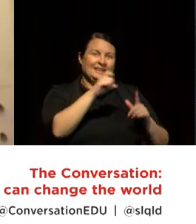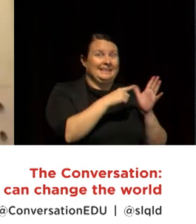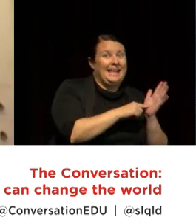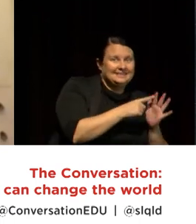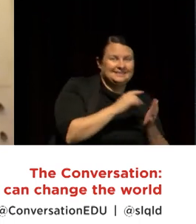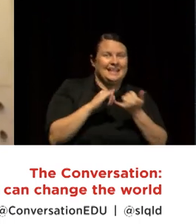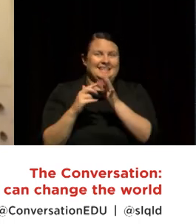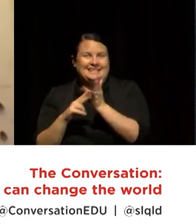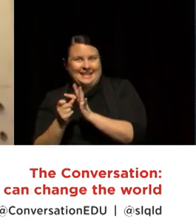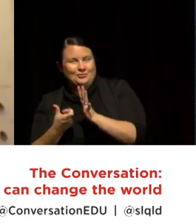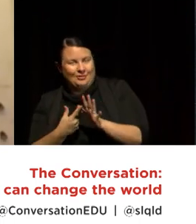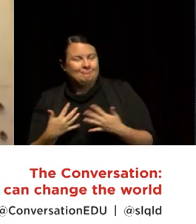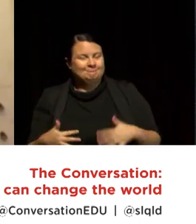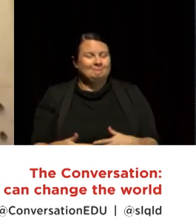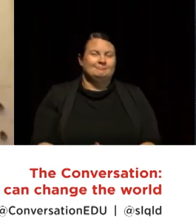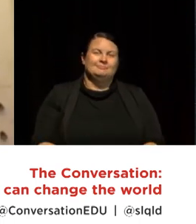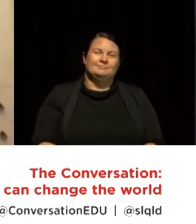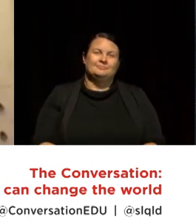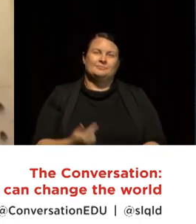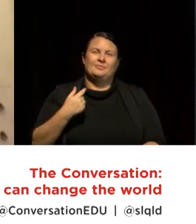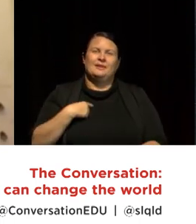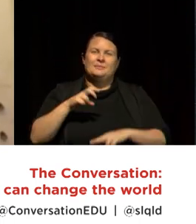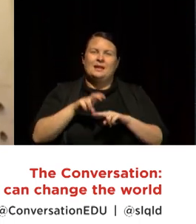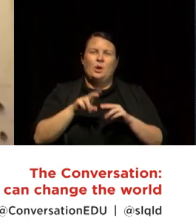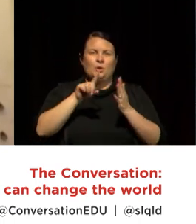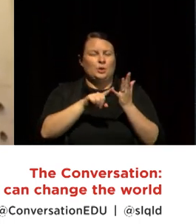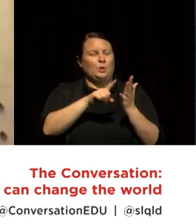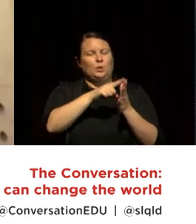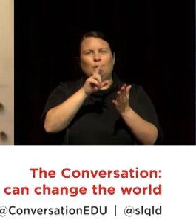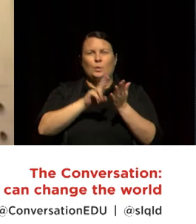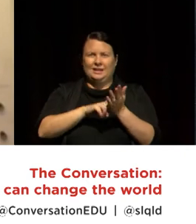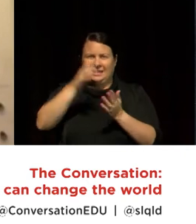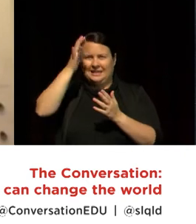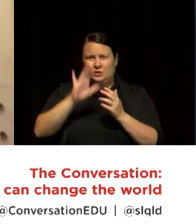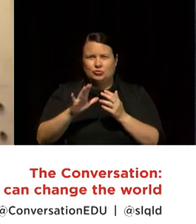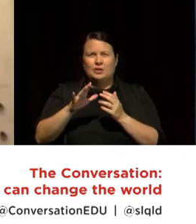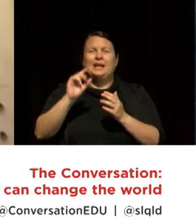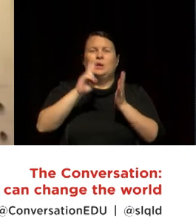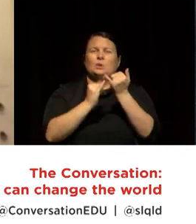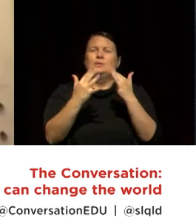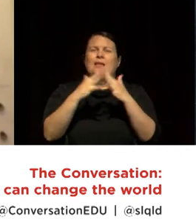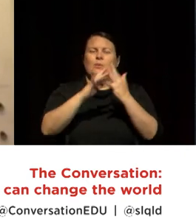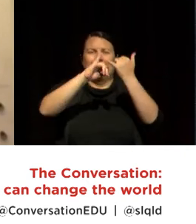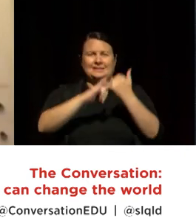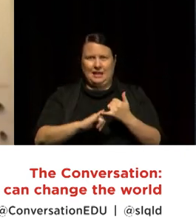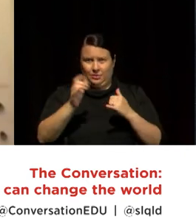well. I'm sitting on Ewan Country, which is on the beautiful New South Wales south coast. And I too would like to pay my respects to the